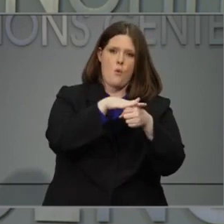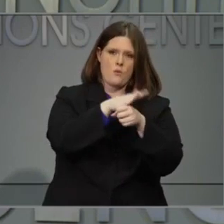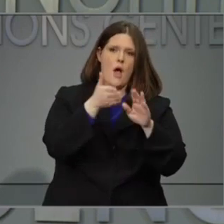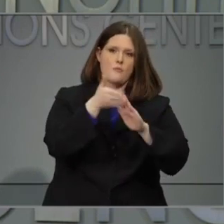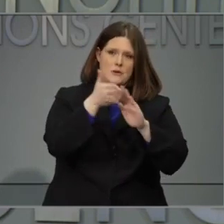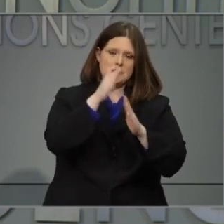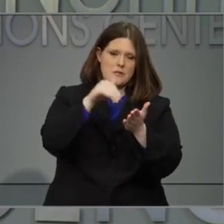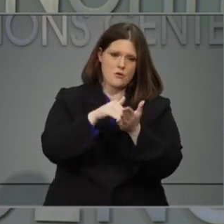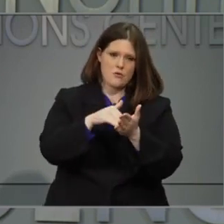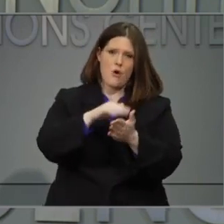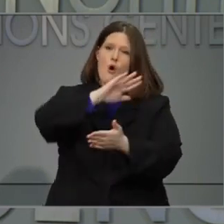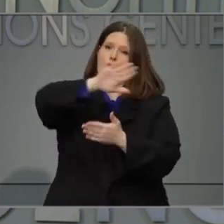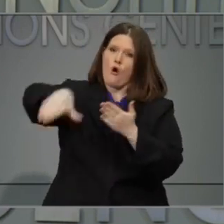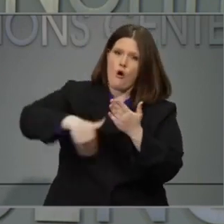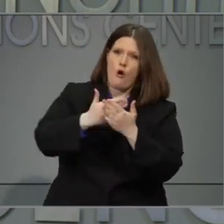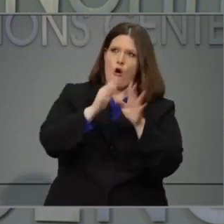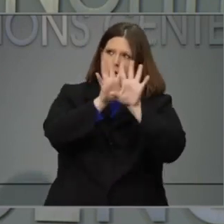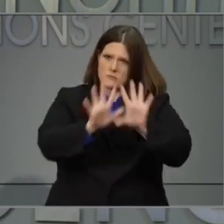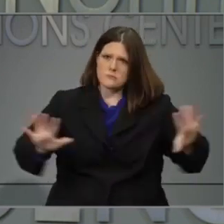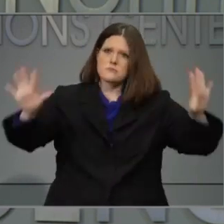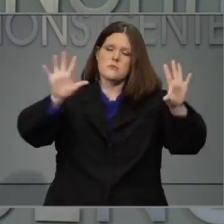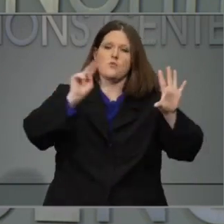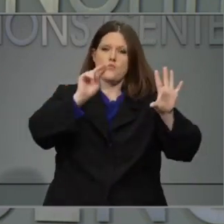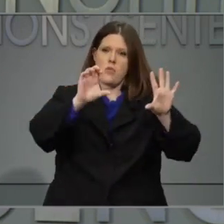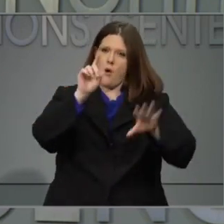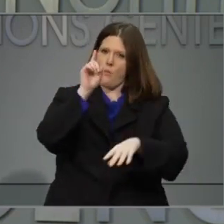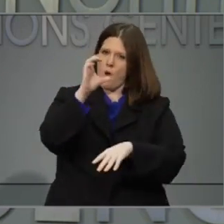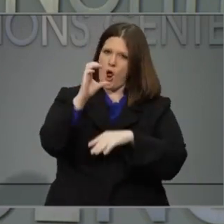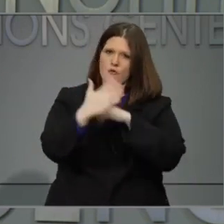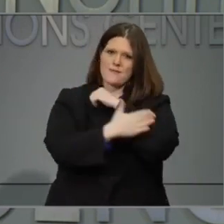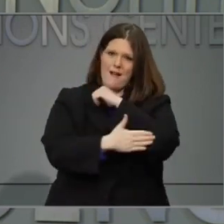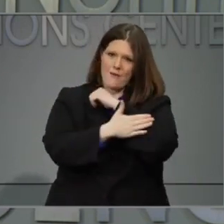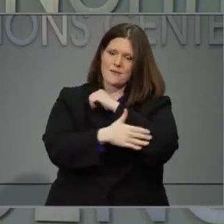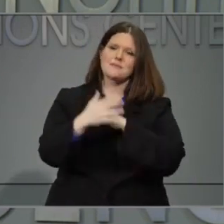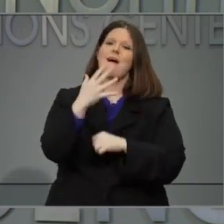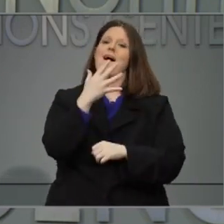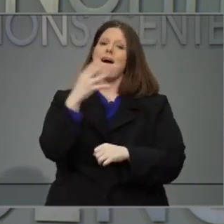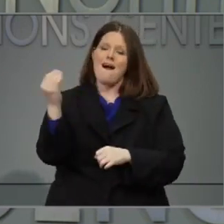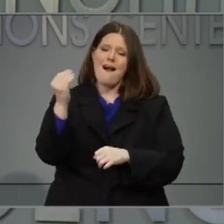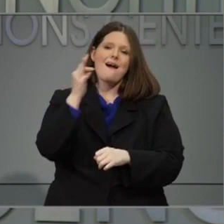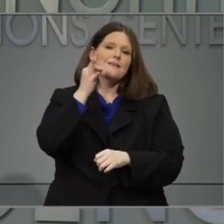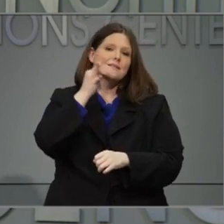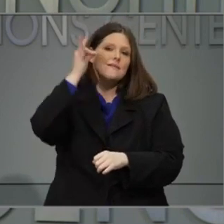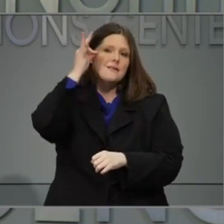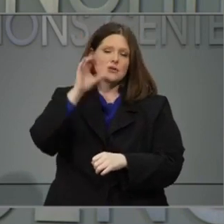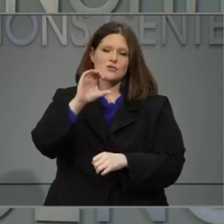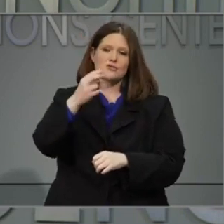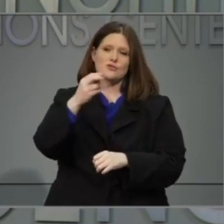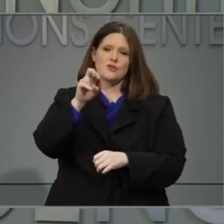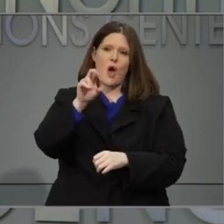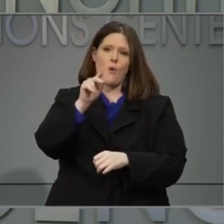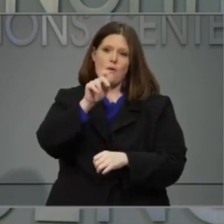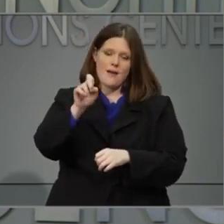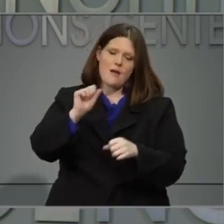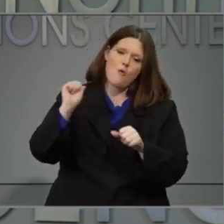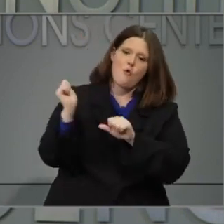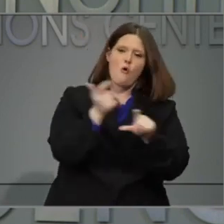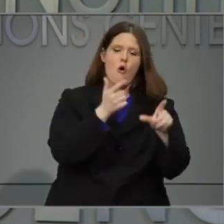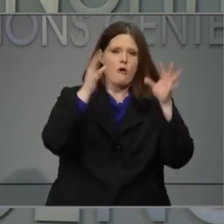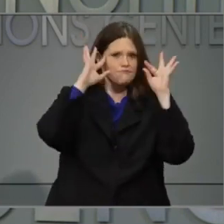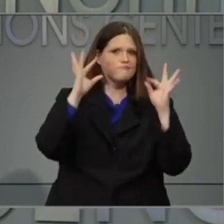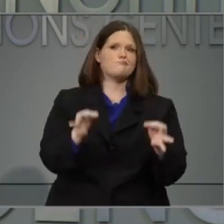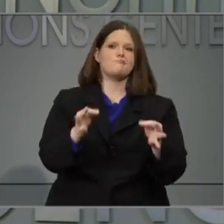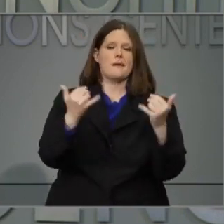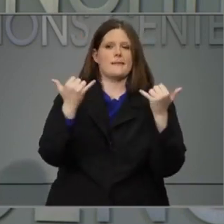All 100 North Carolina counties and the Eastern Band of the Cherokee Indians have now declared states of emergency.